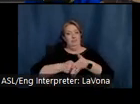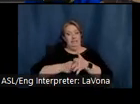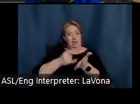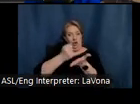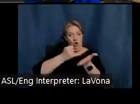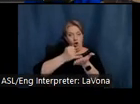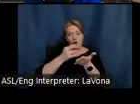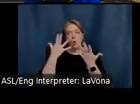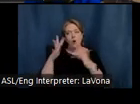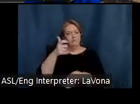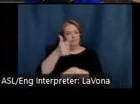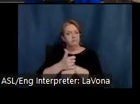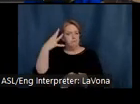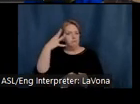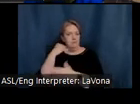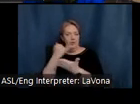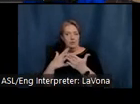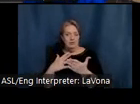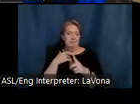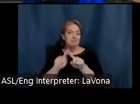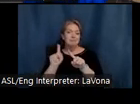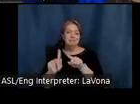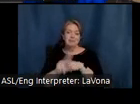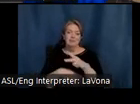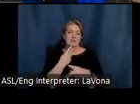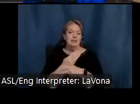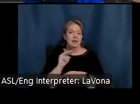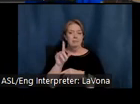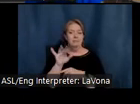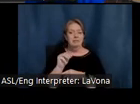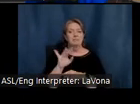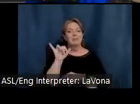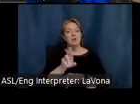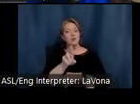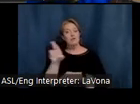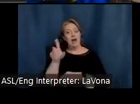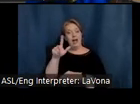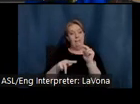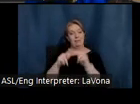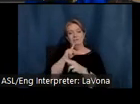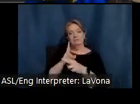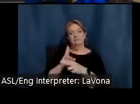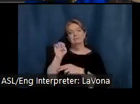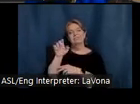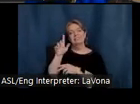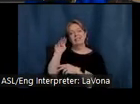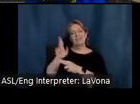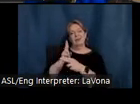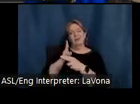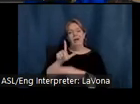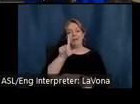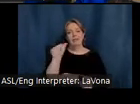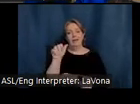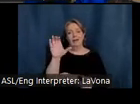mediums. The building on the right was named La Casita by Selma. Artists in Residence